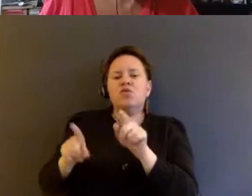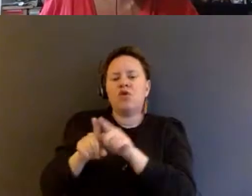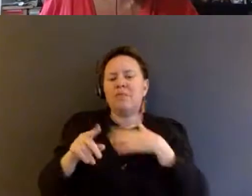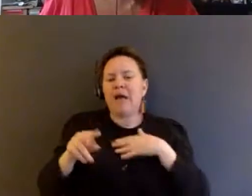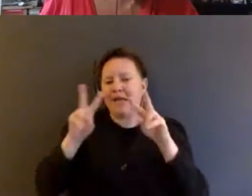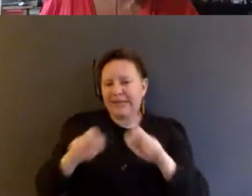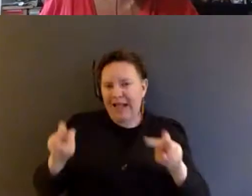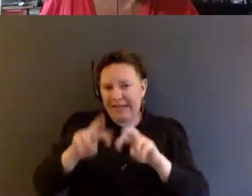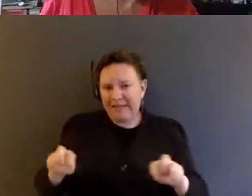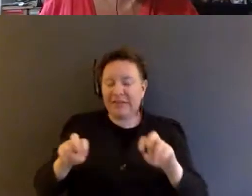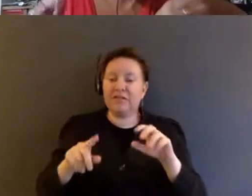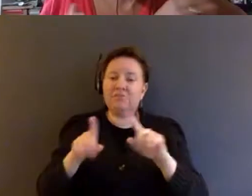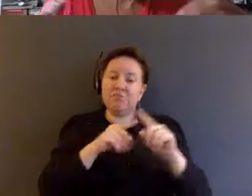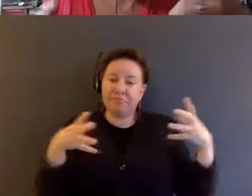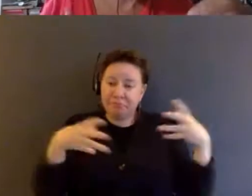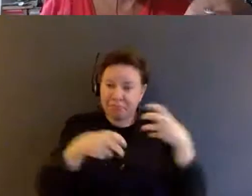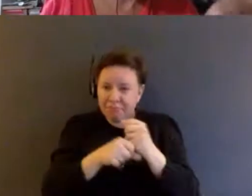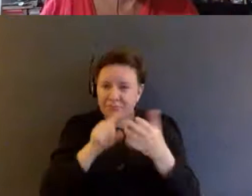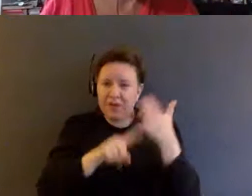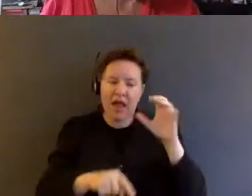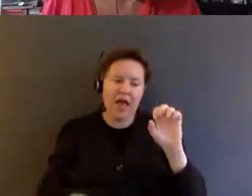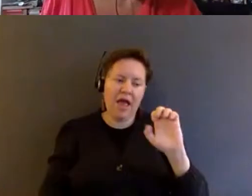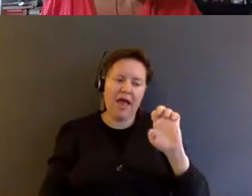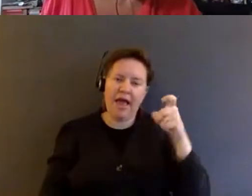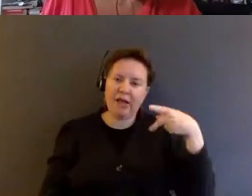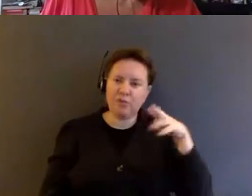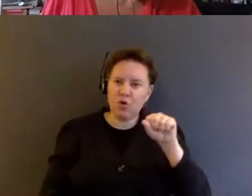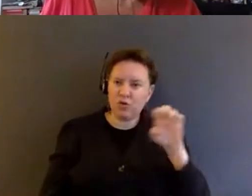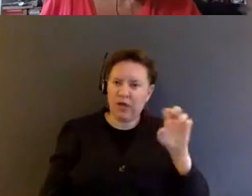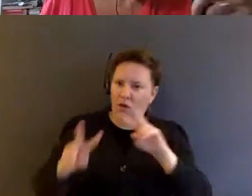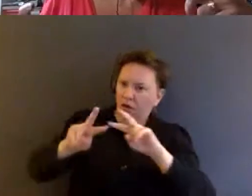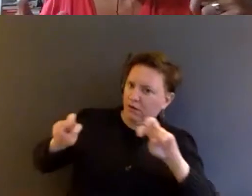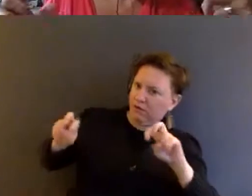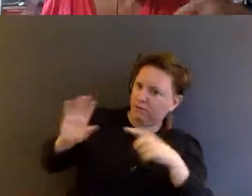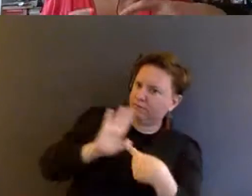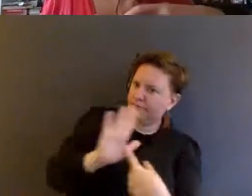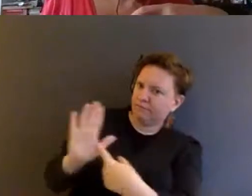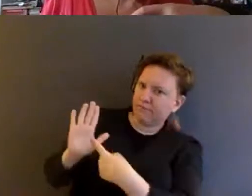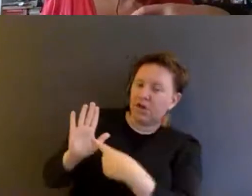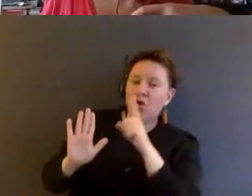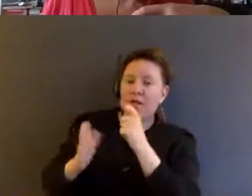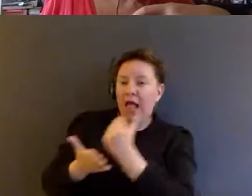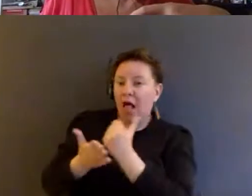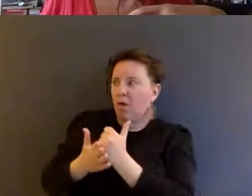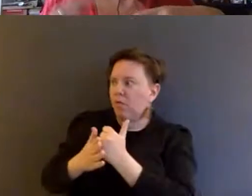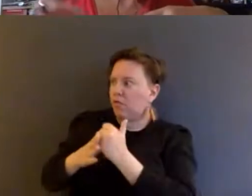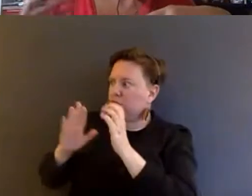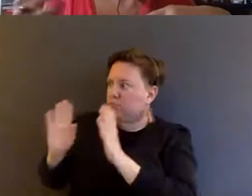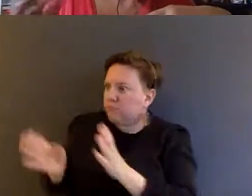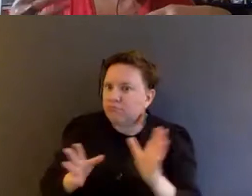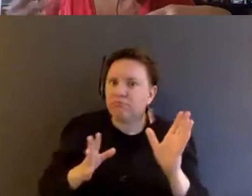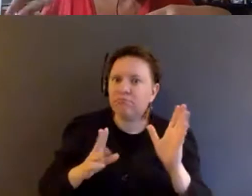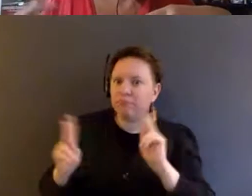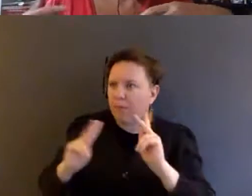exposés as well, which are kind of related to that, is that they're really helpful in mobilizing people. And again,